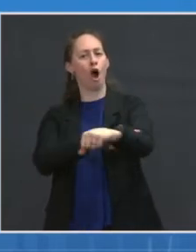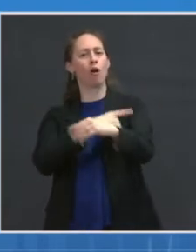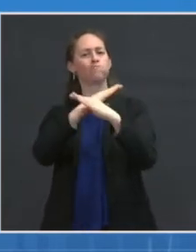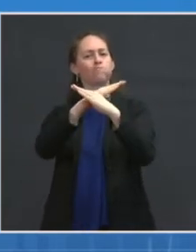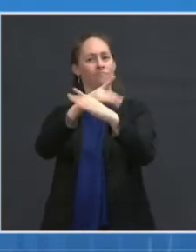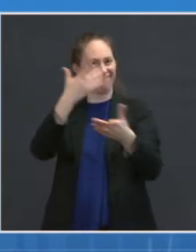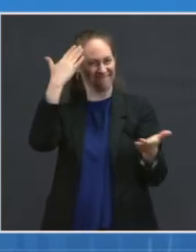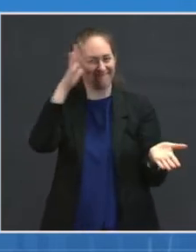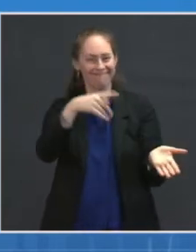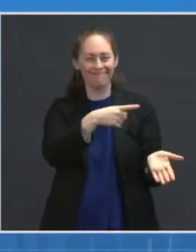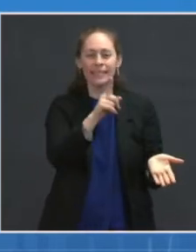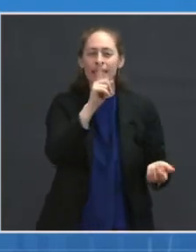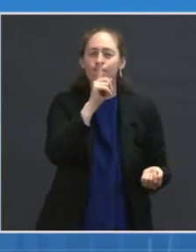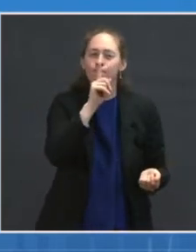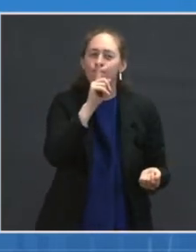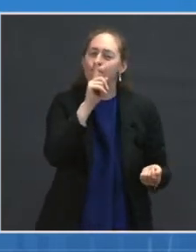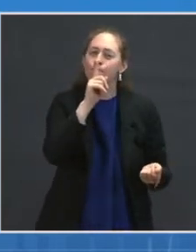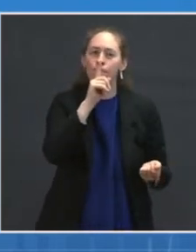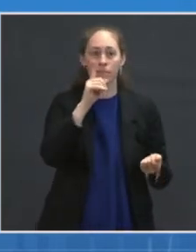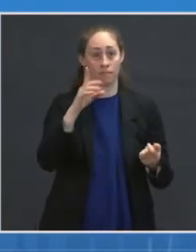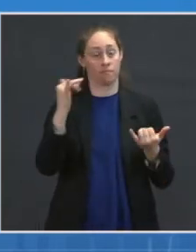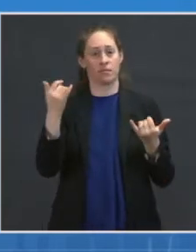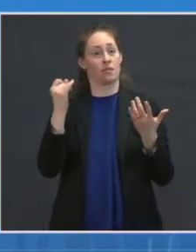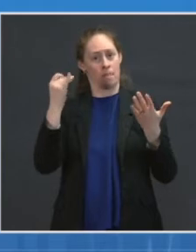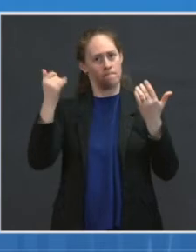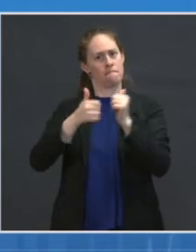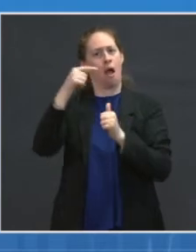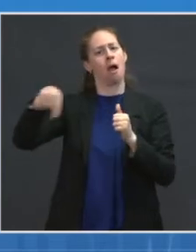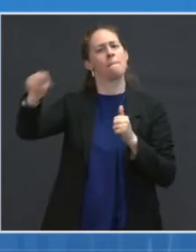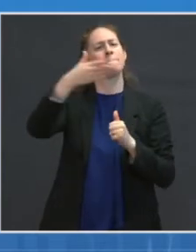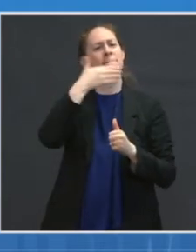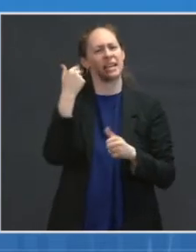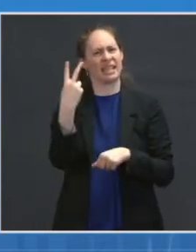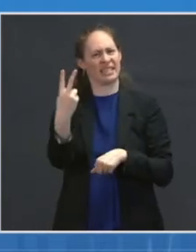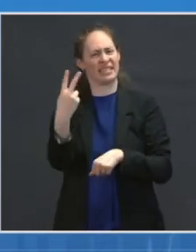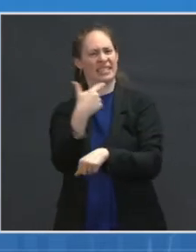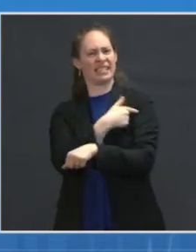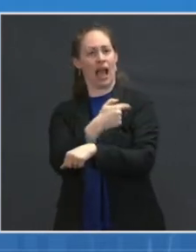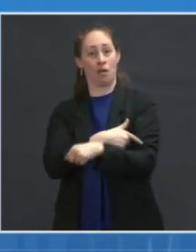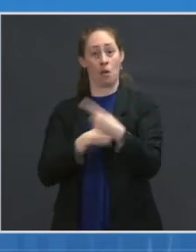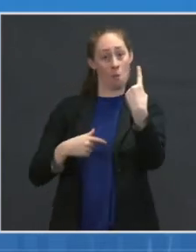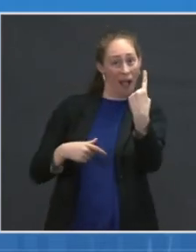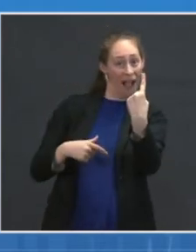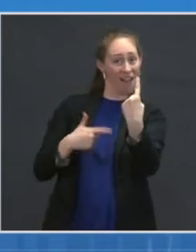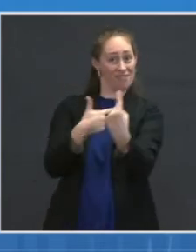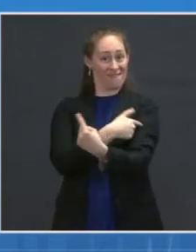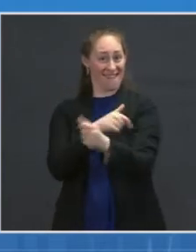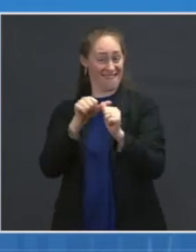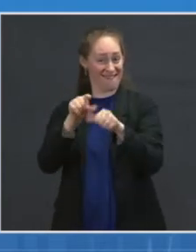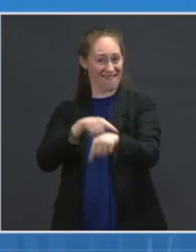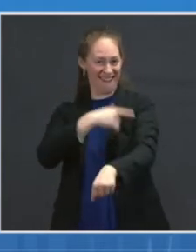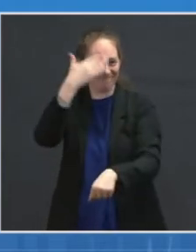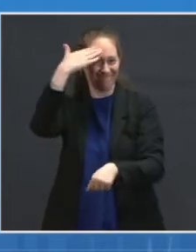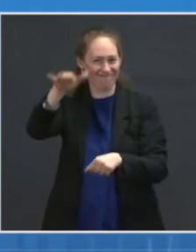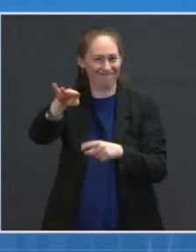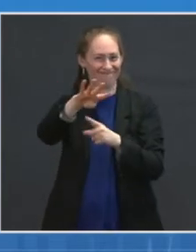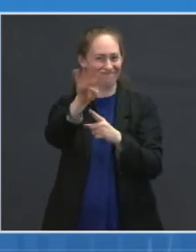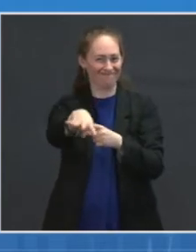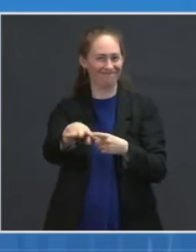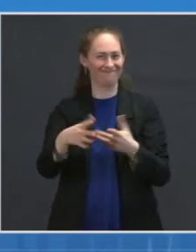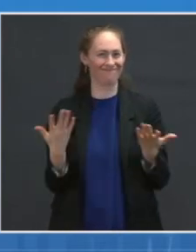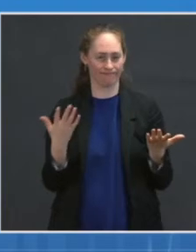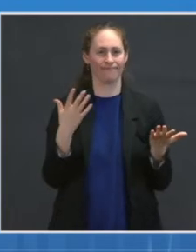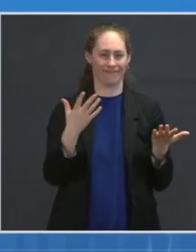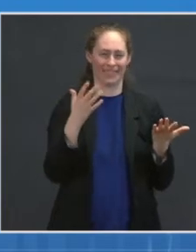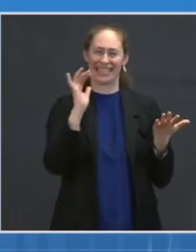So the points that I made in my explanation to the person who questioned is actually admitted to by one of the authors.